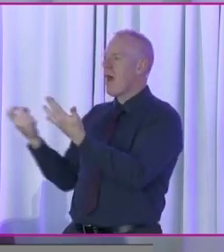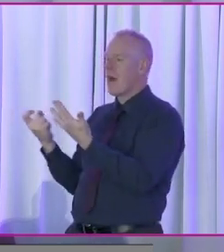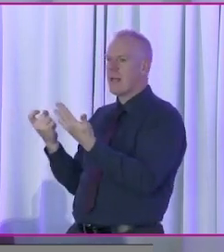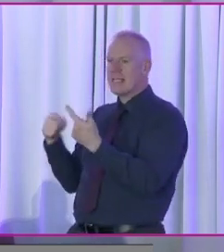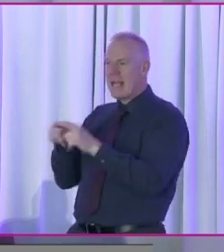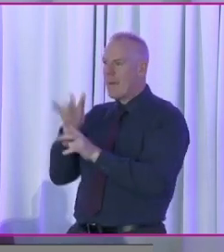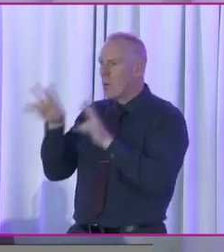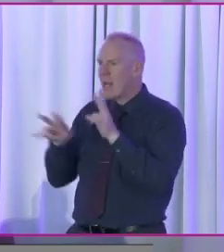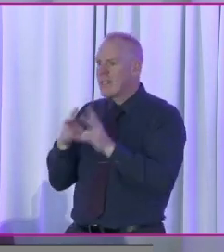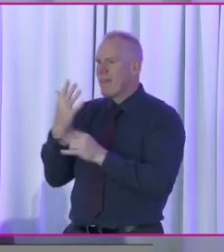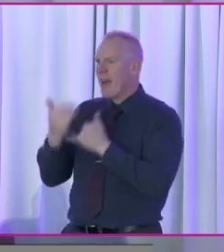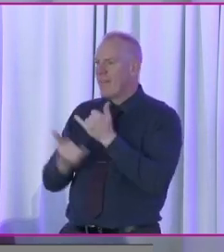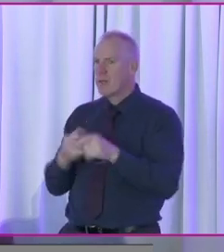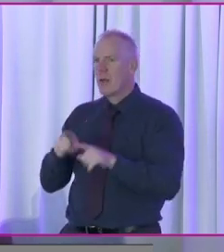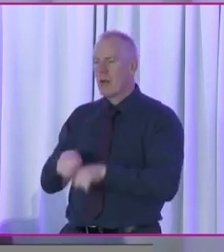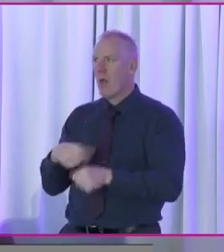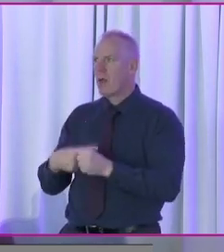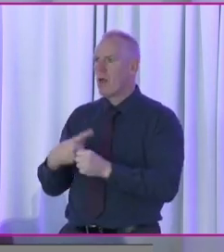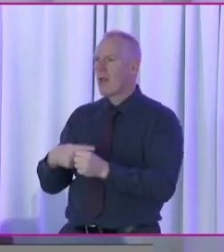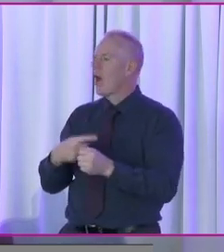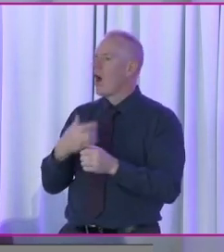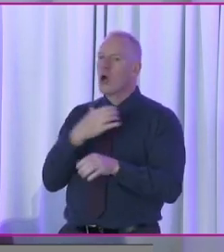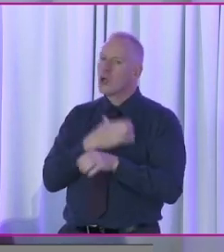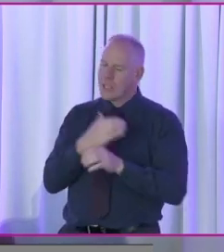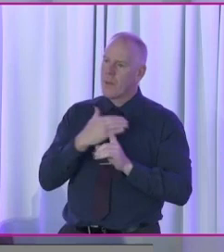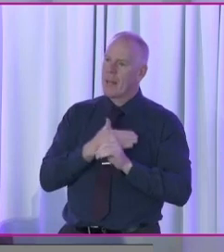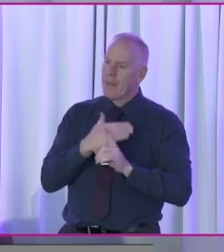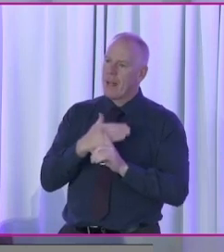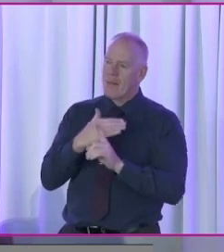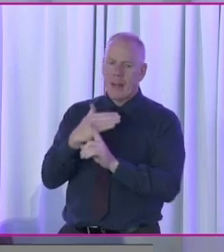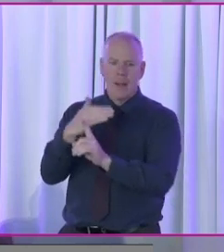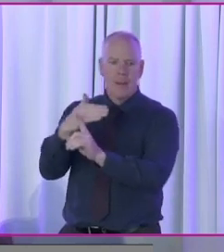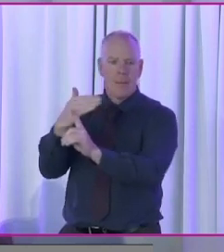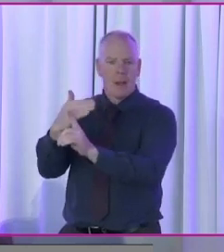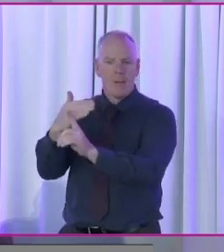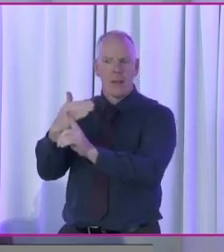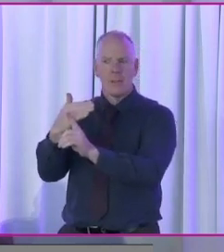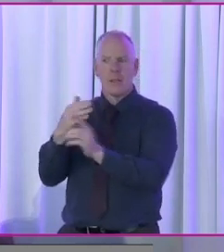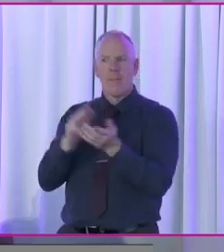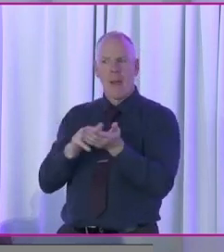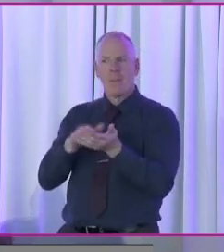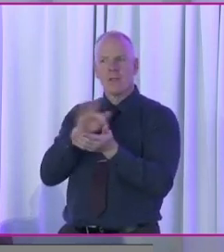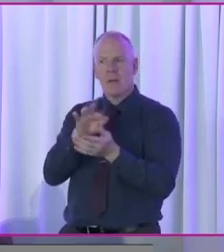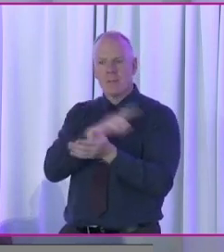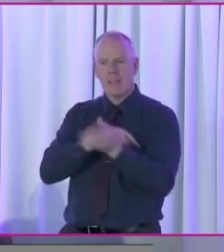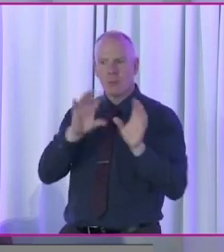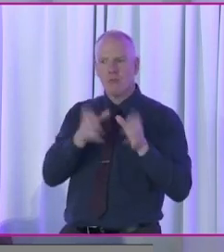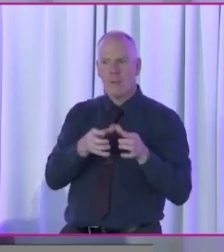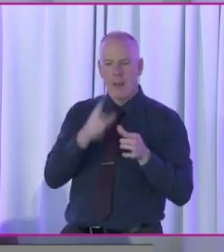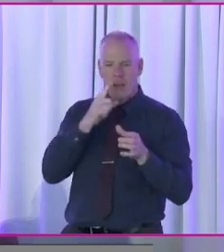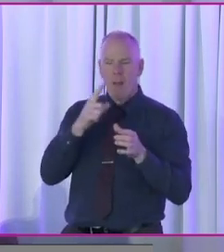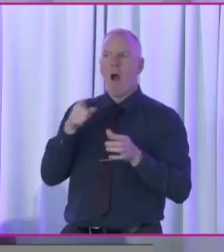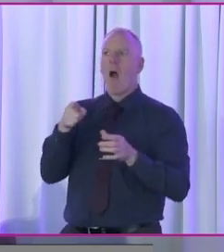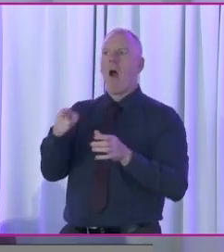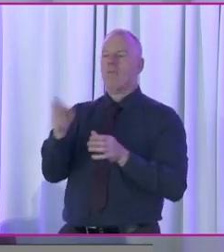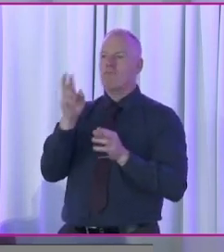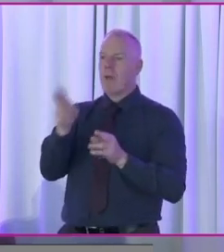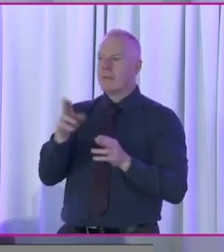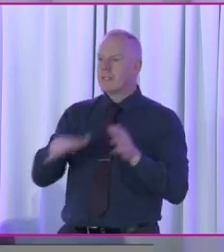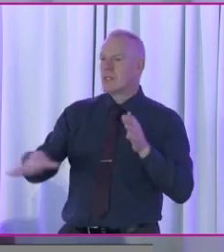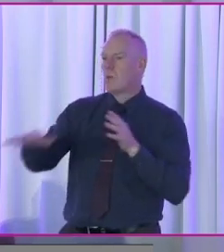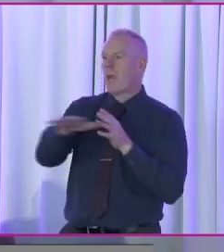questions every five years, that there's a continuity built up with the actual voice of members. that an environment is created where